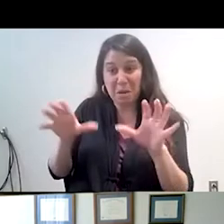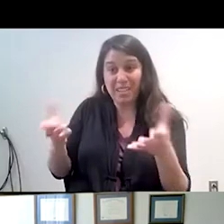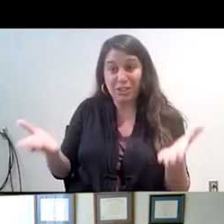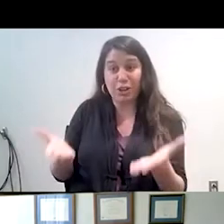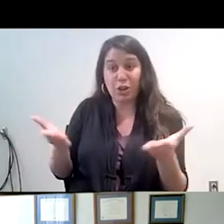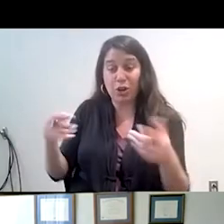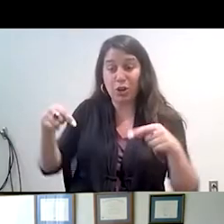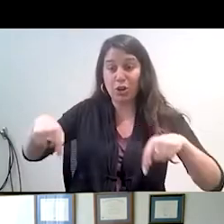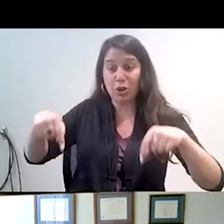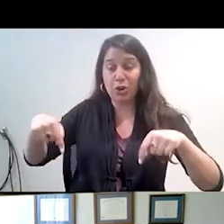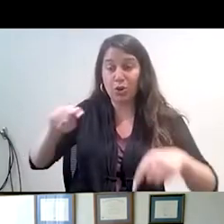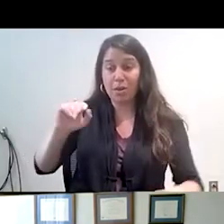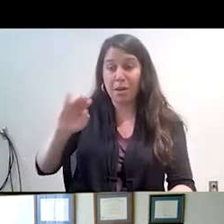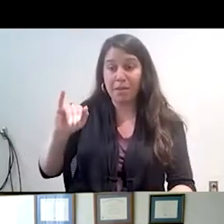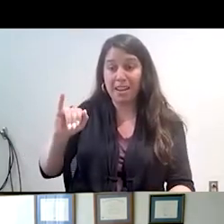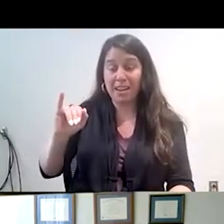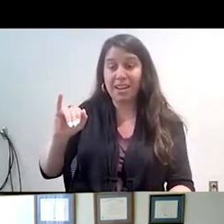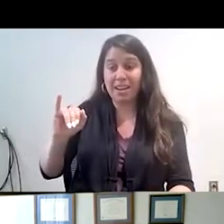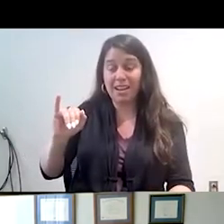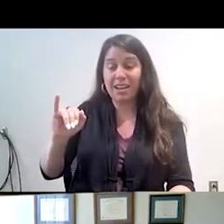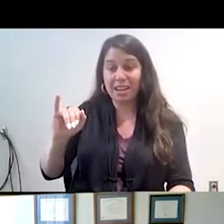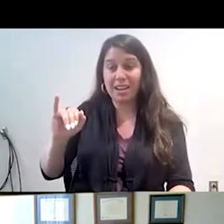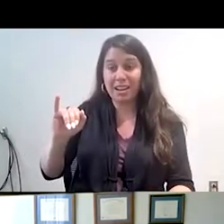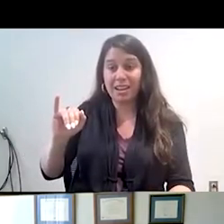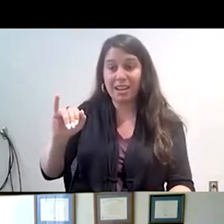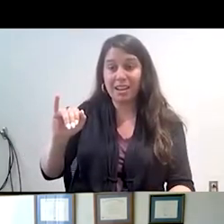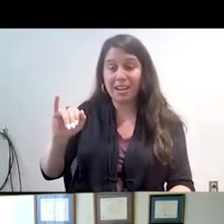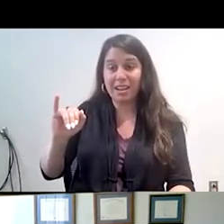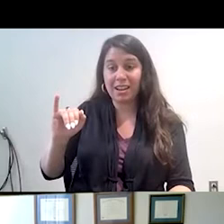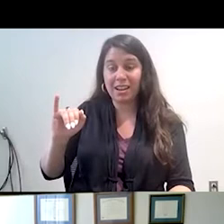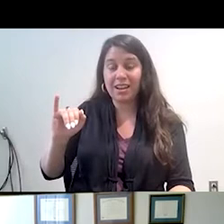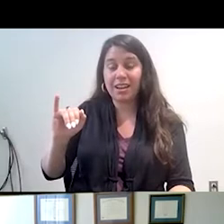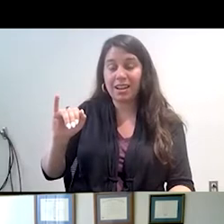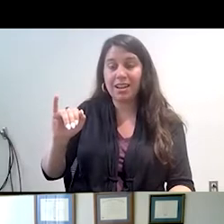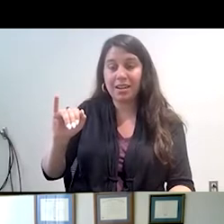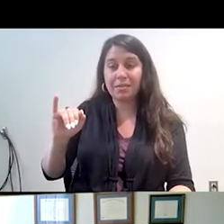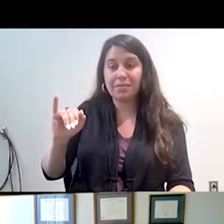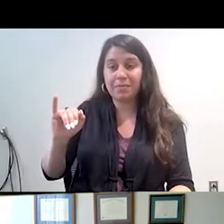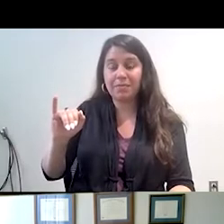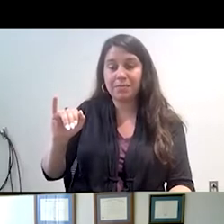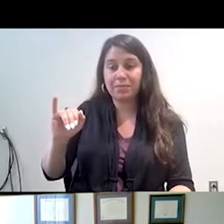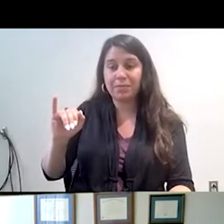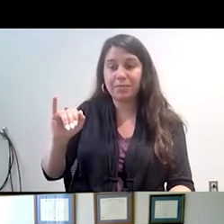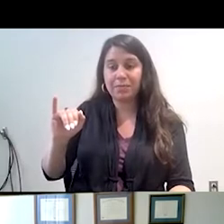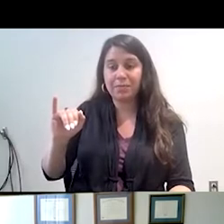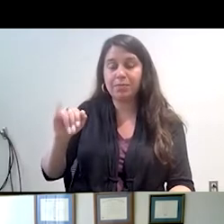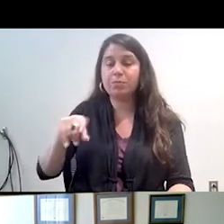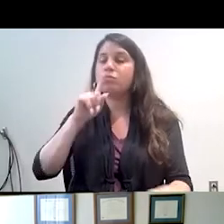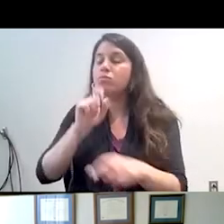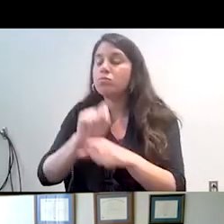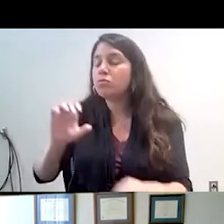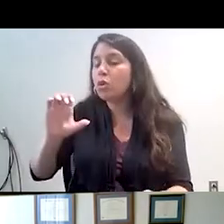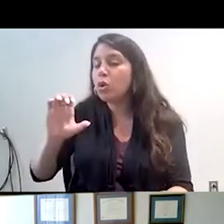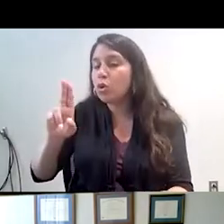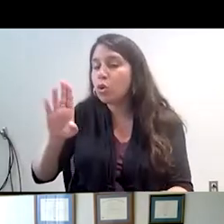of the Latino population here in Miami is actually Cuban. So